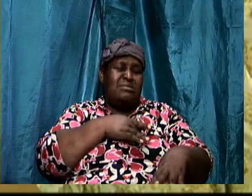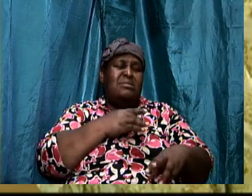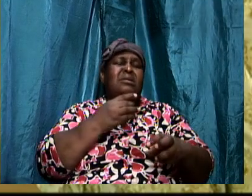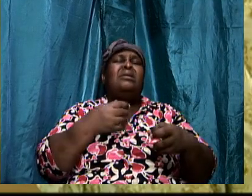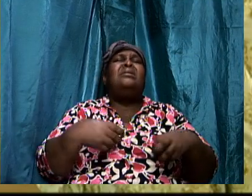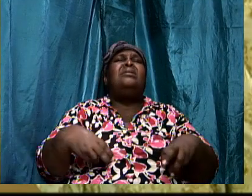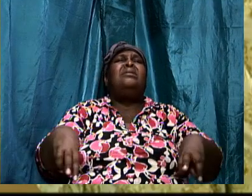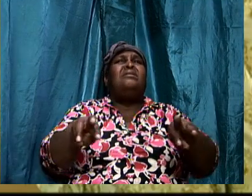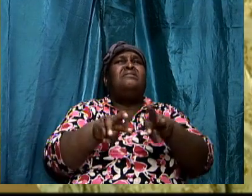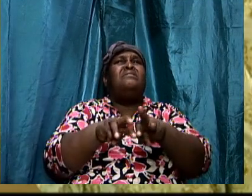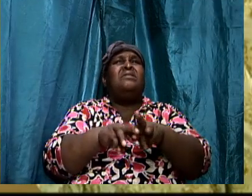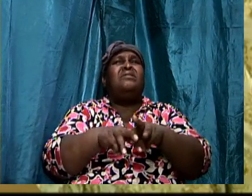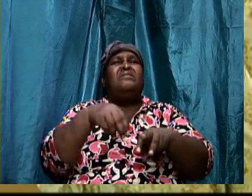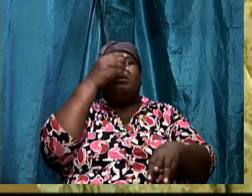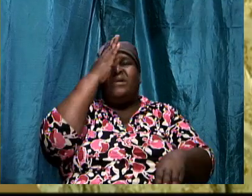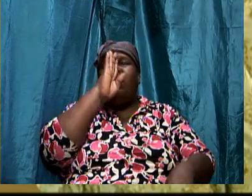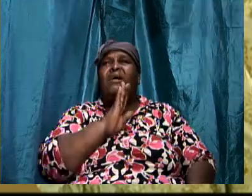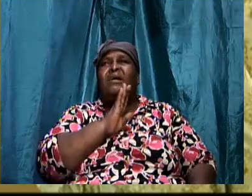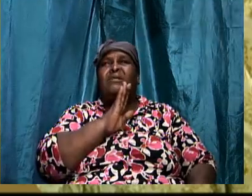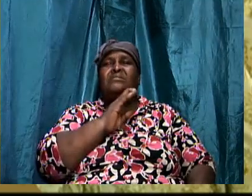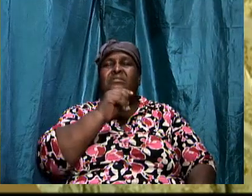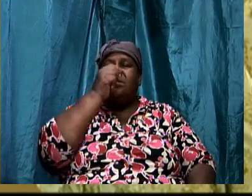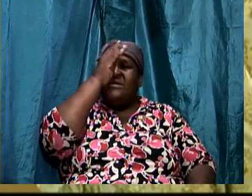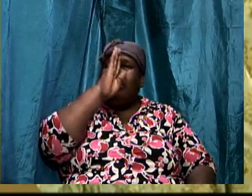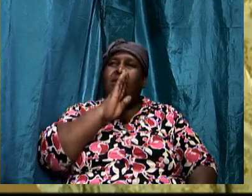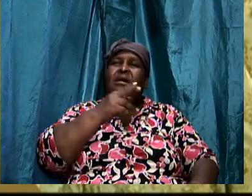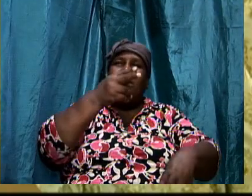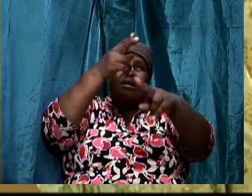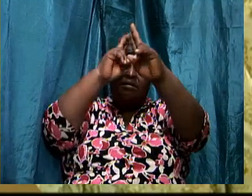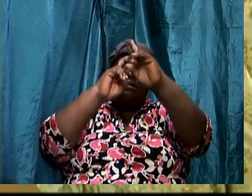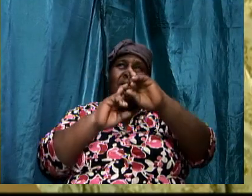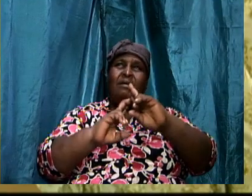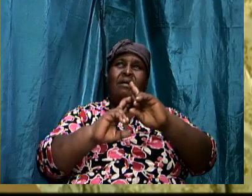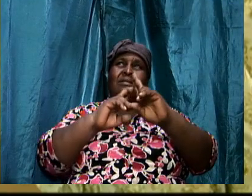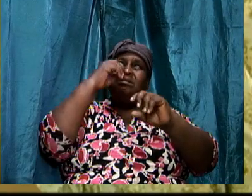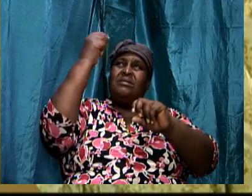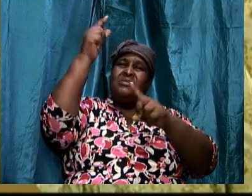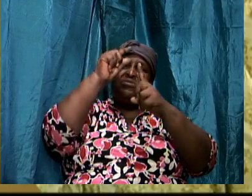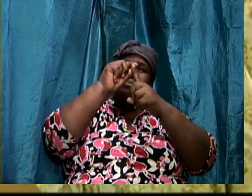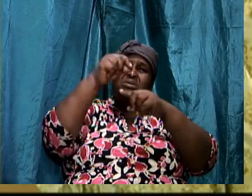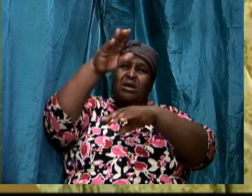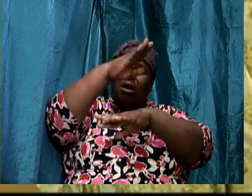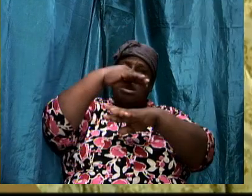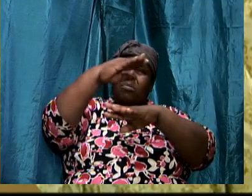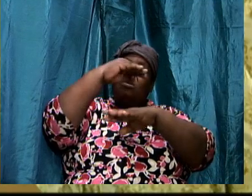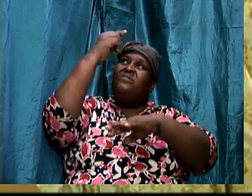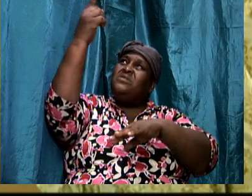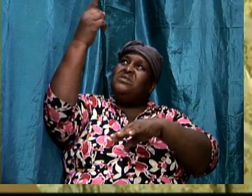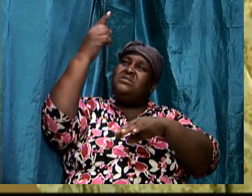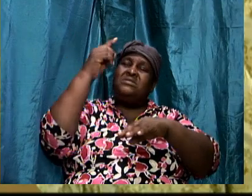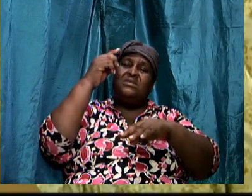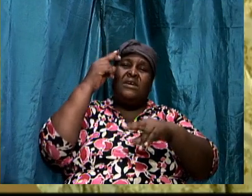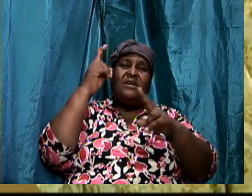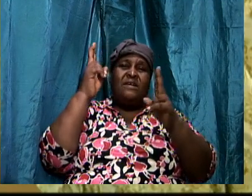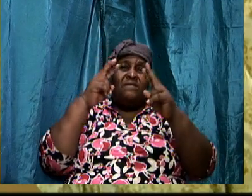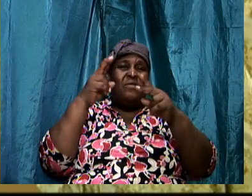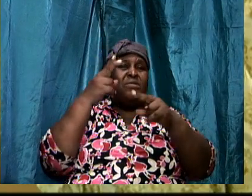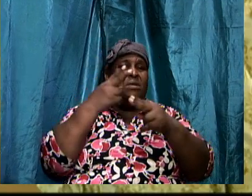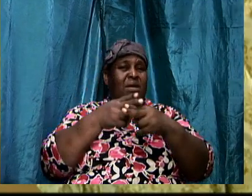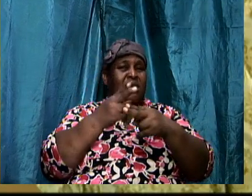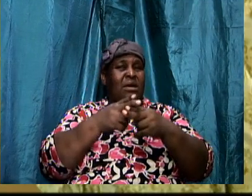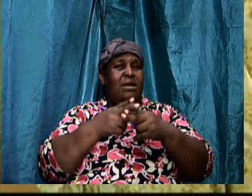His Word above His very name. And we make no bones